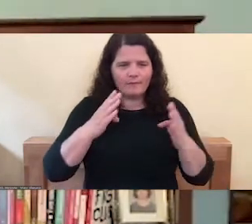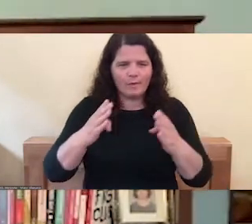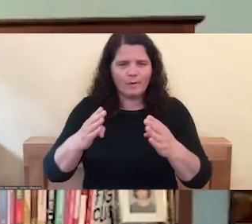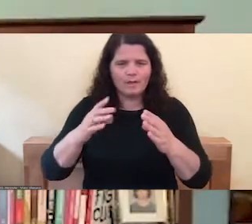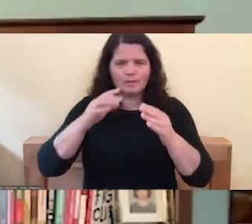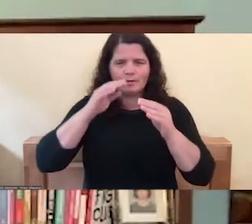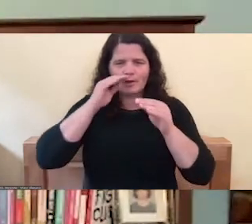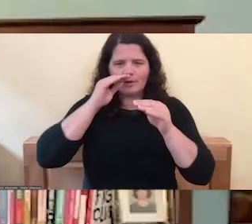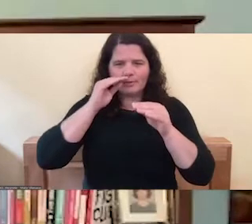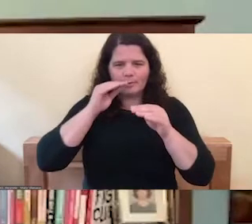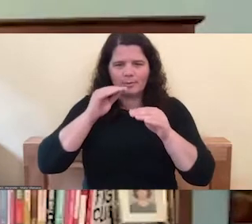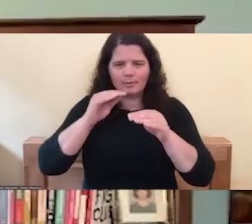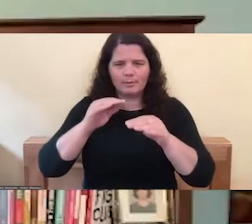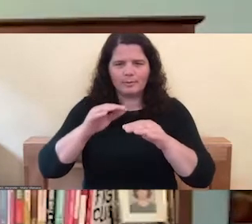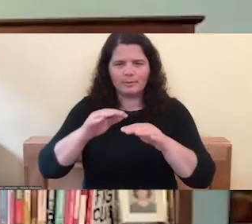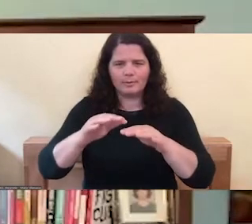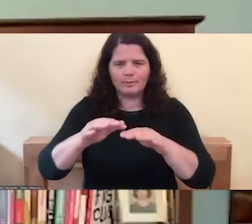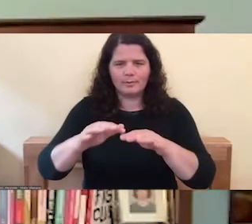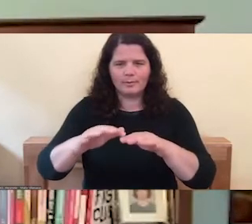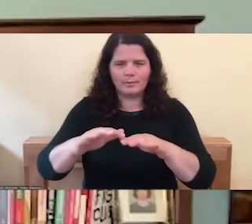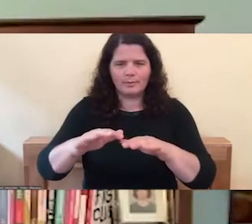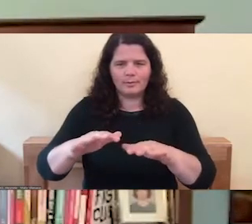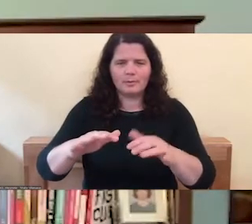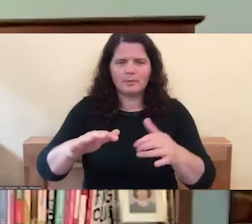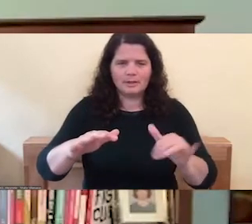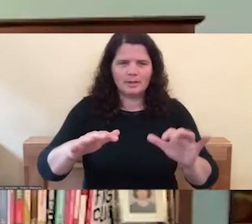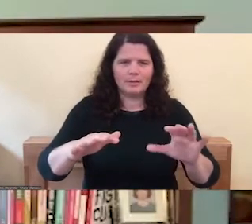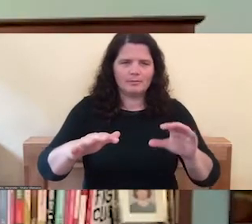Now start focus Releasing of your out breath.